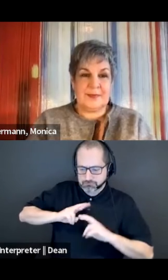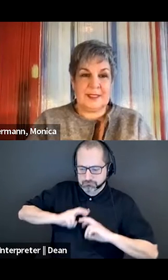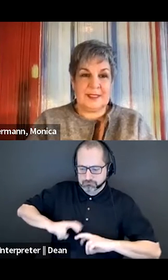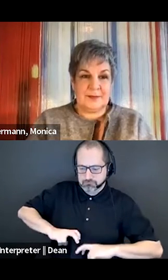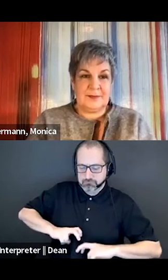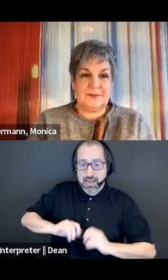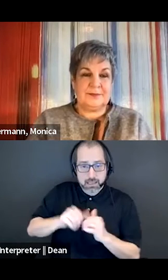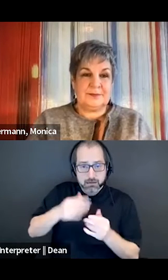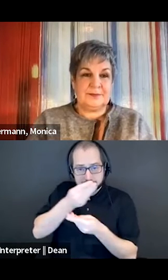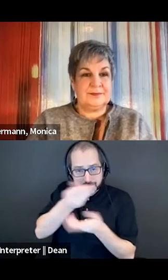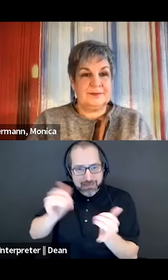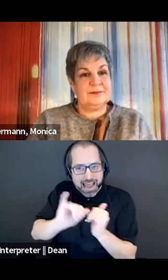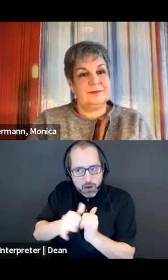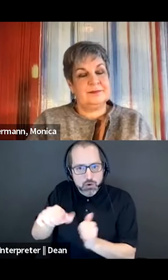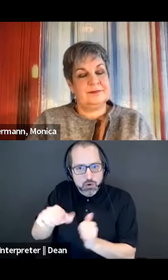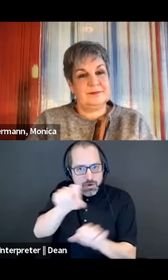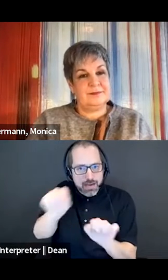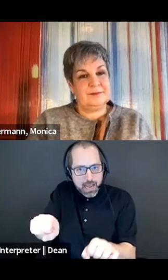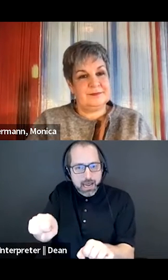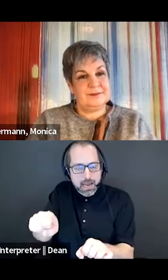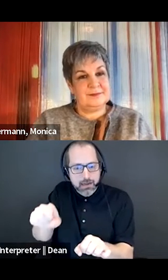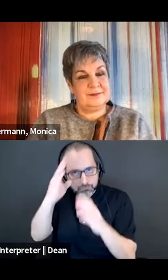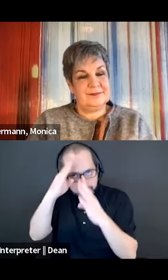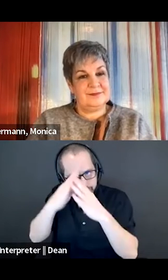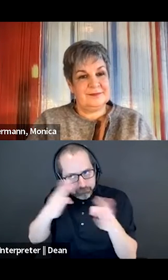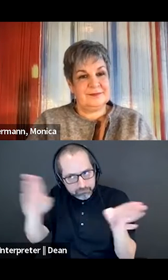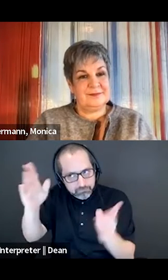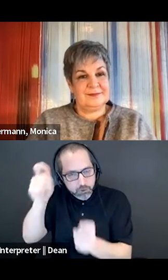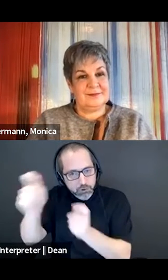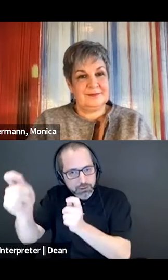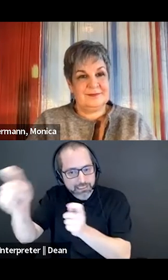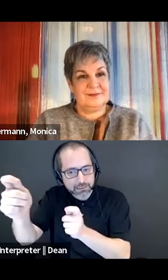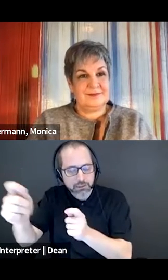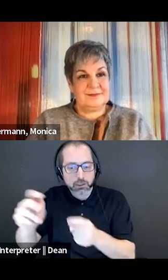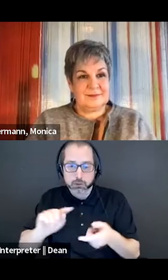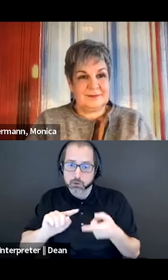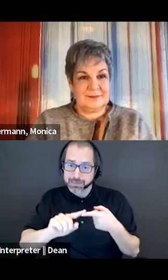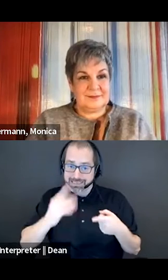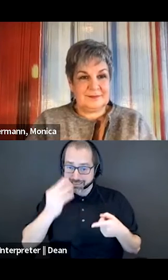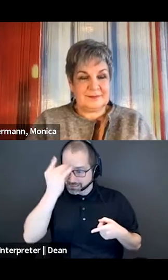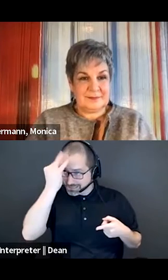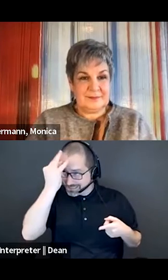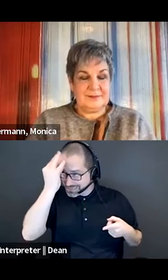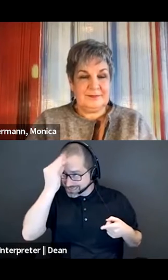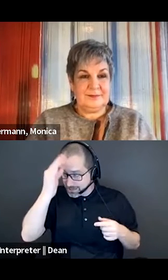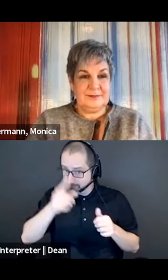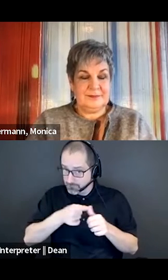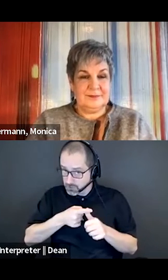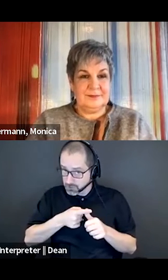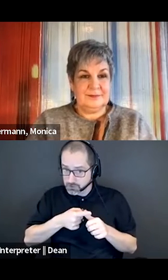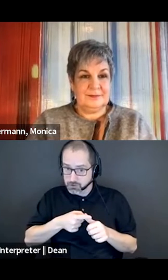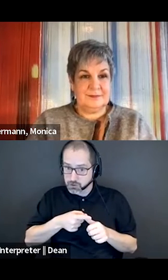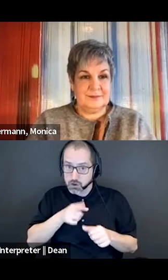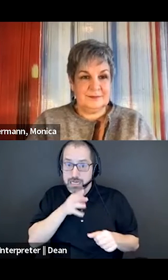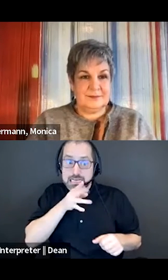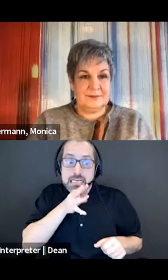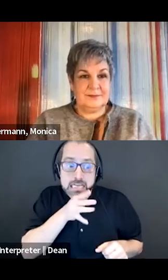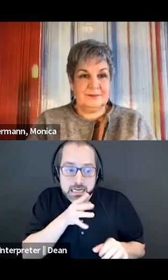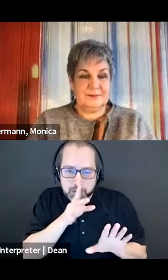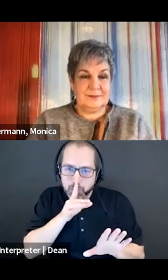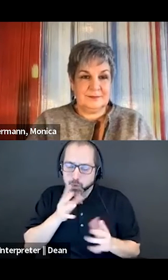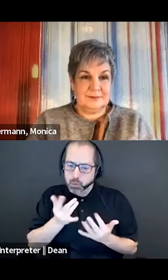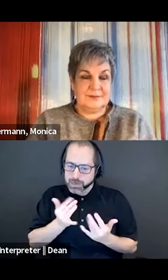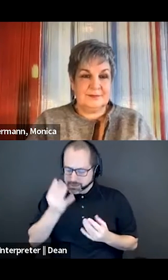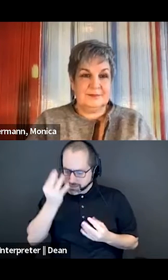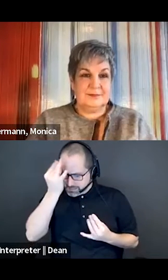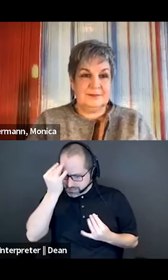change it. So it's thoughtful in that thinking about what you're saying before you say it, and thinking about the impacts of the community before you